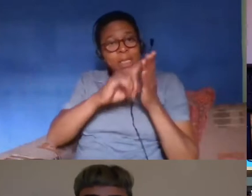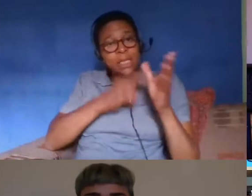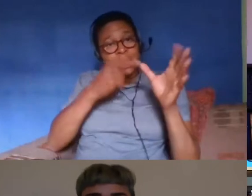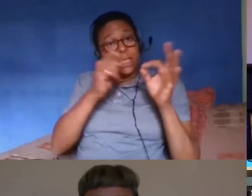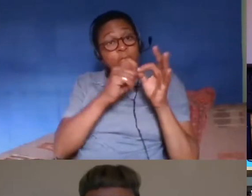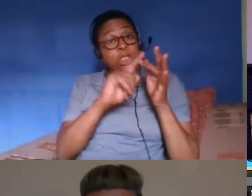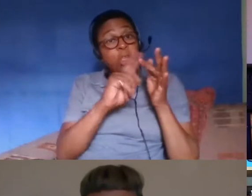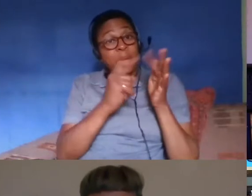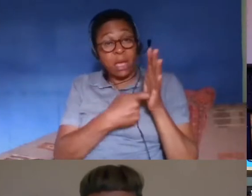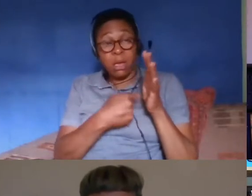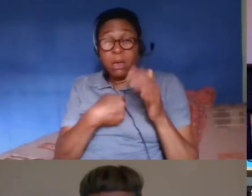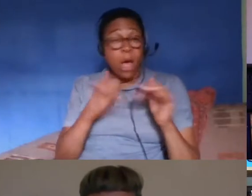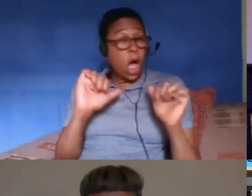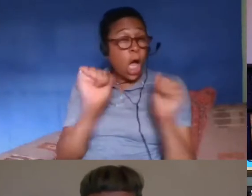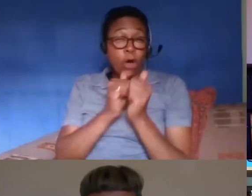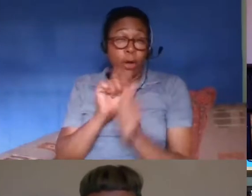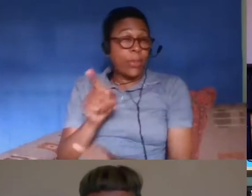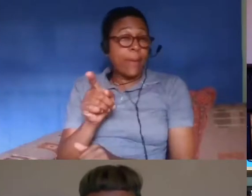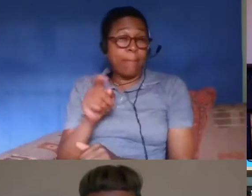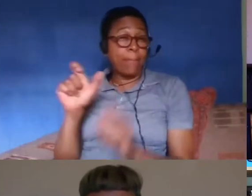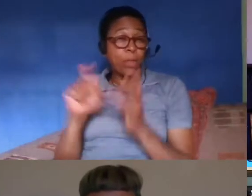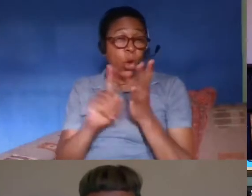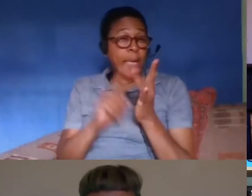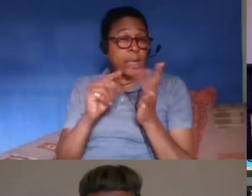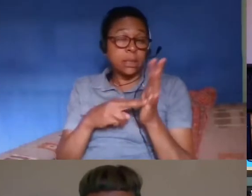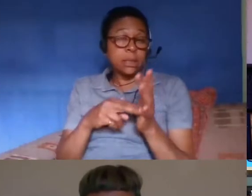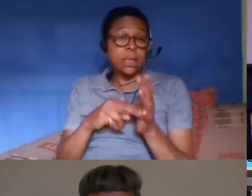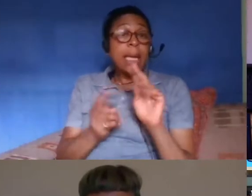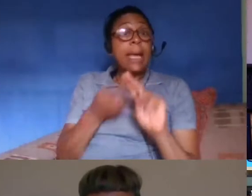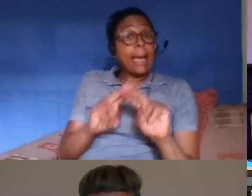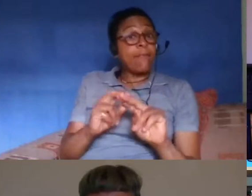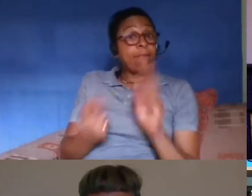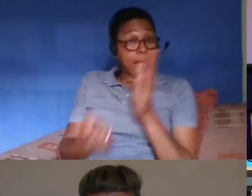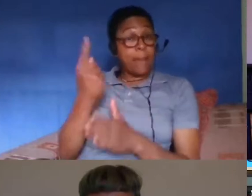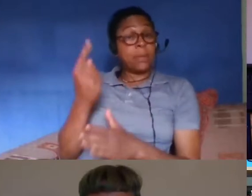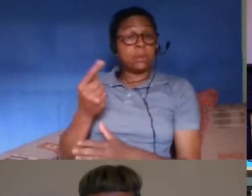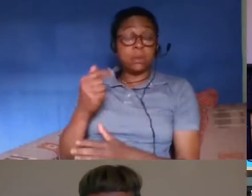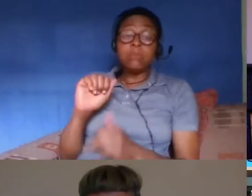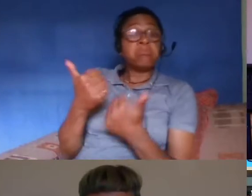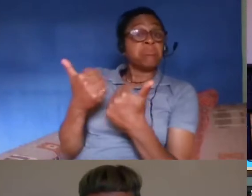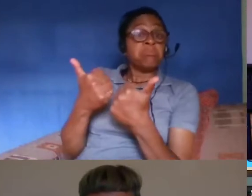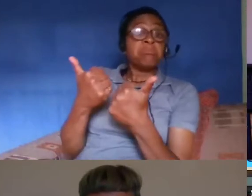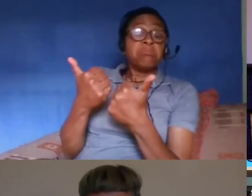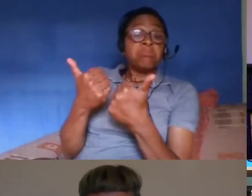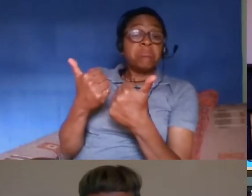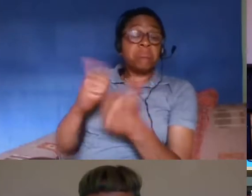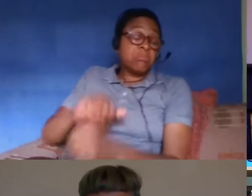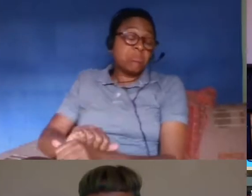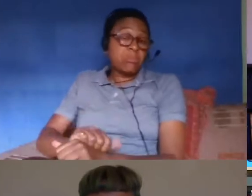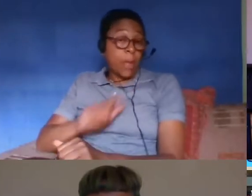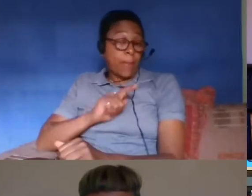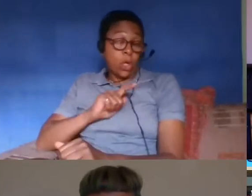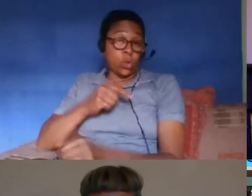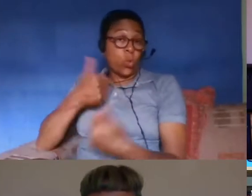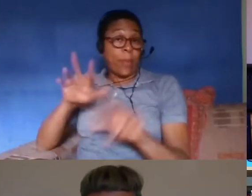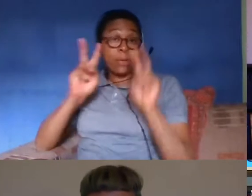colin had said and if if this comes to fruition it is welcome because the the scenes that we can all